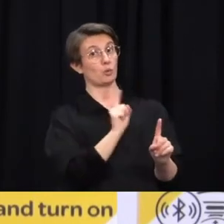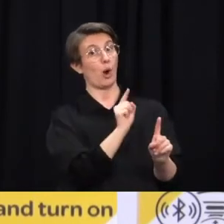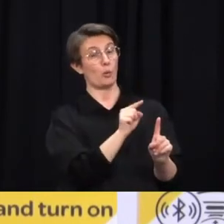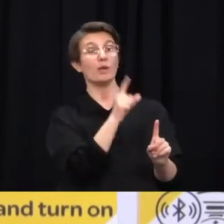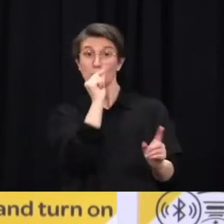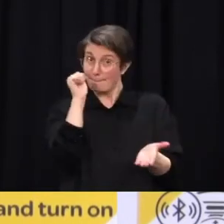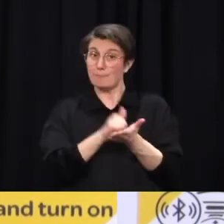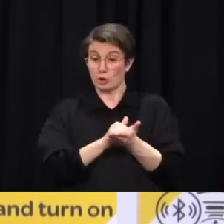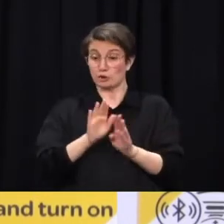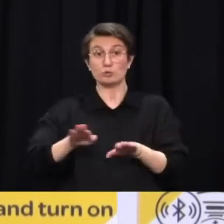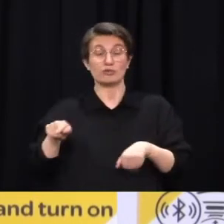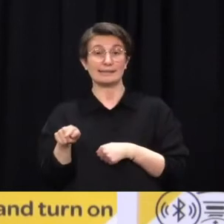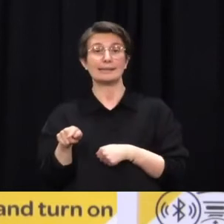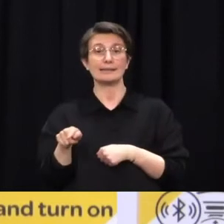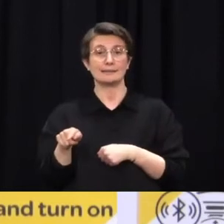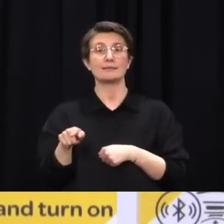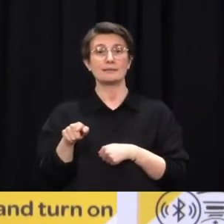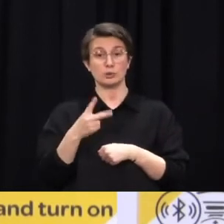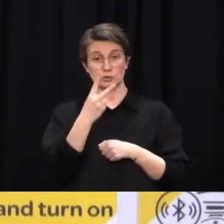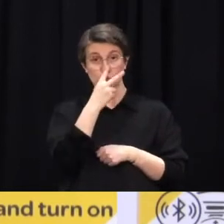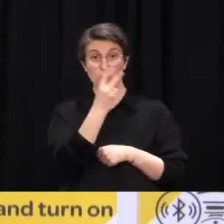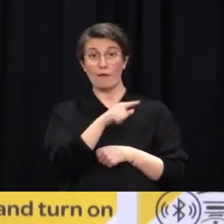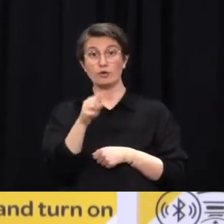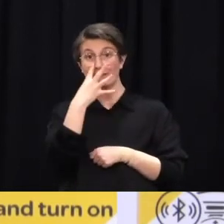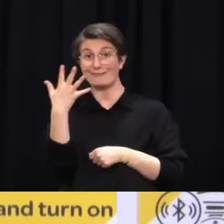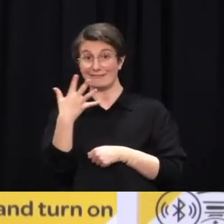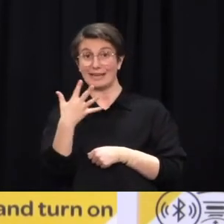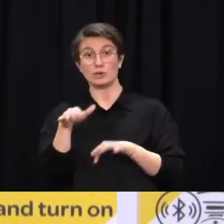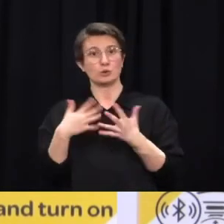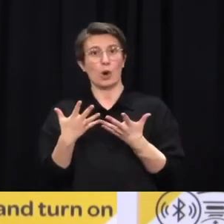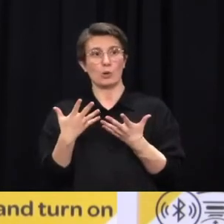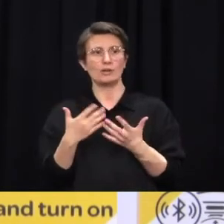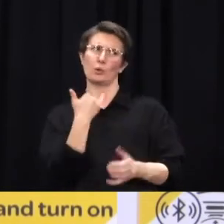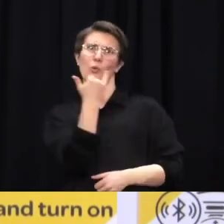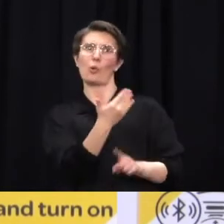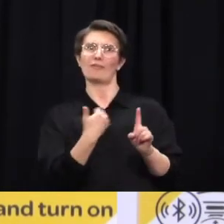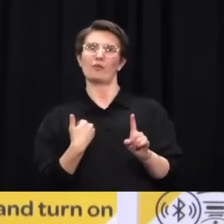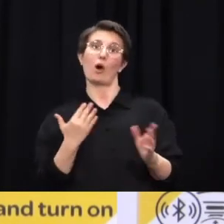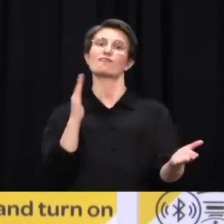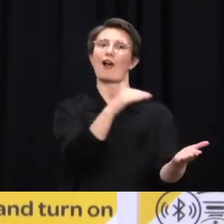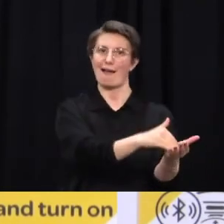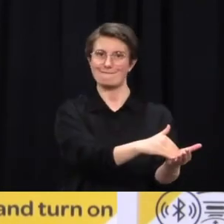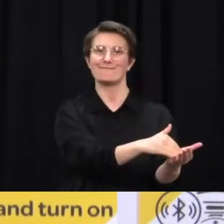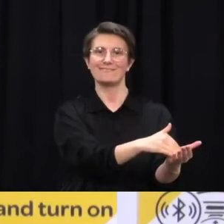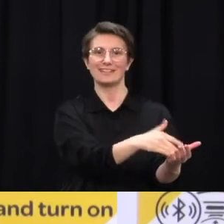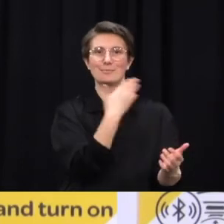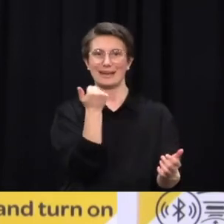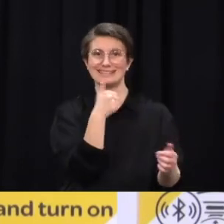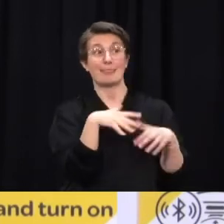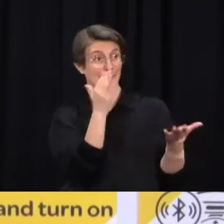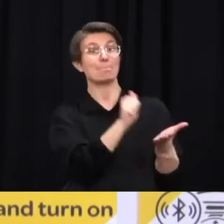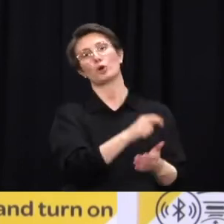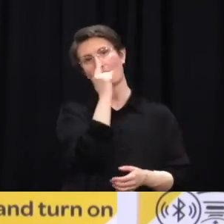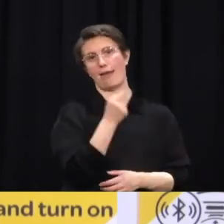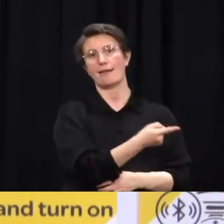weeks to get their vaccines at the same time as their children. So, key messages ring your head. In terms of coffee, service